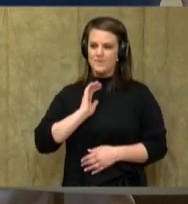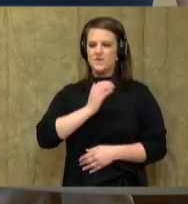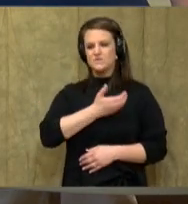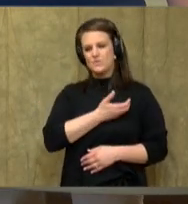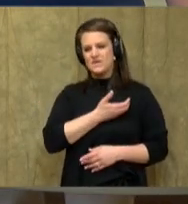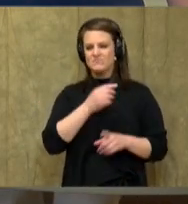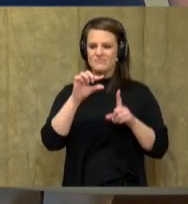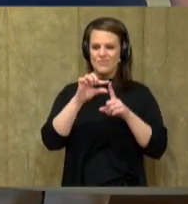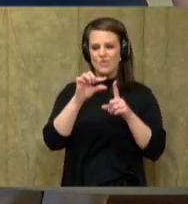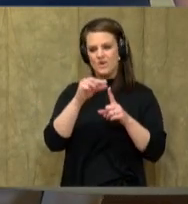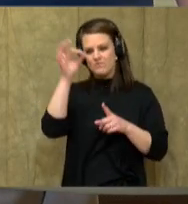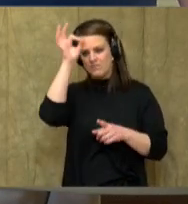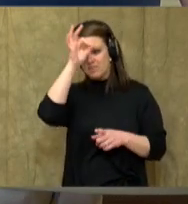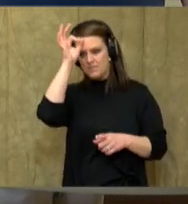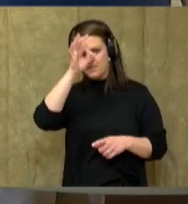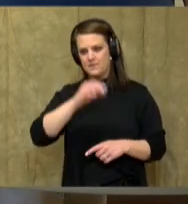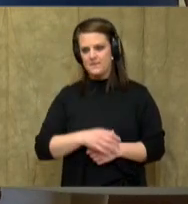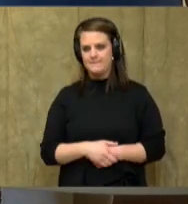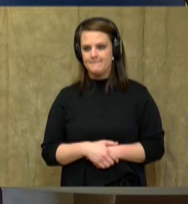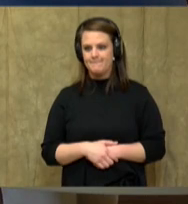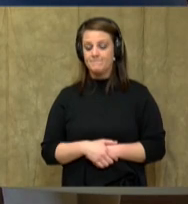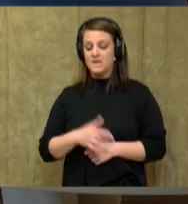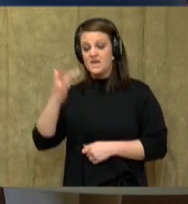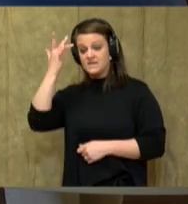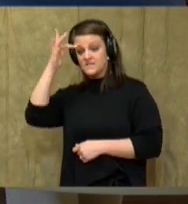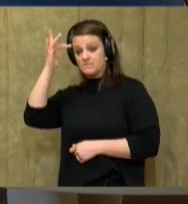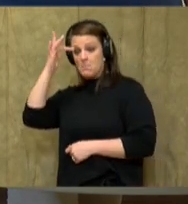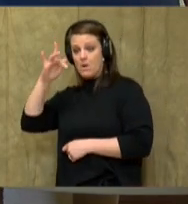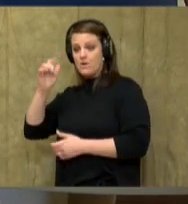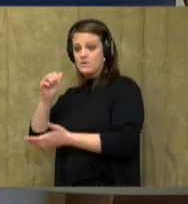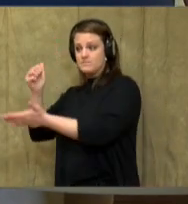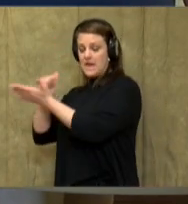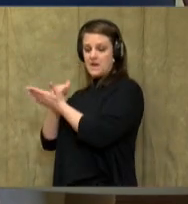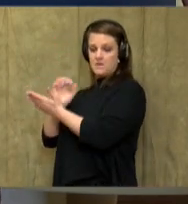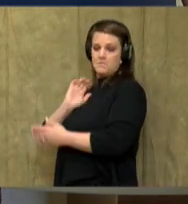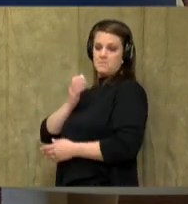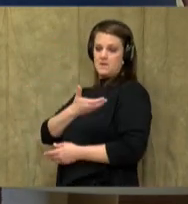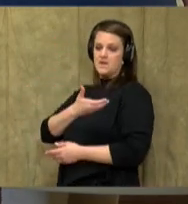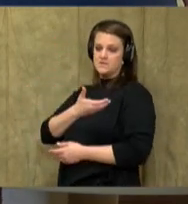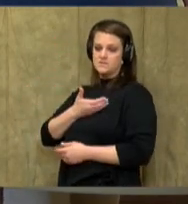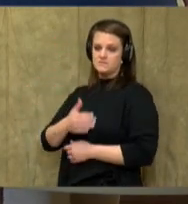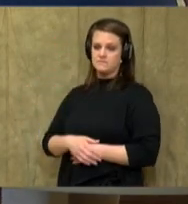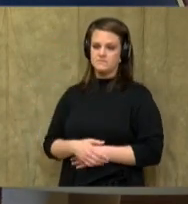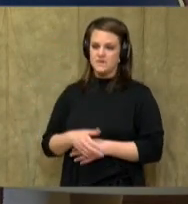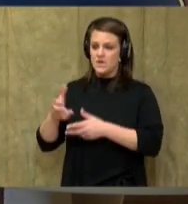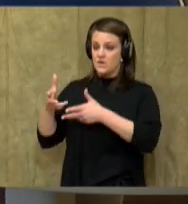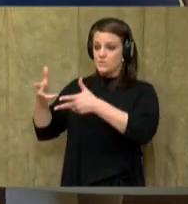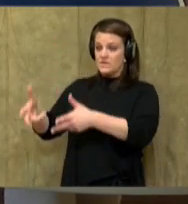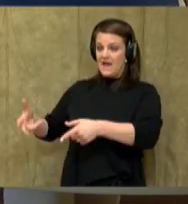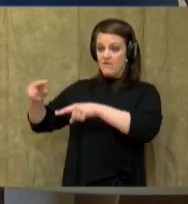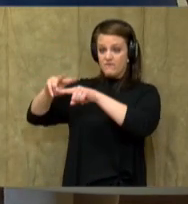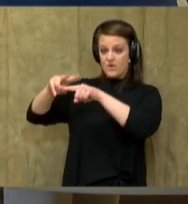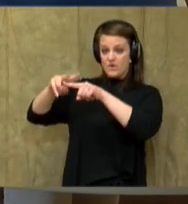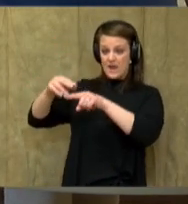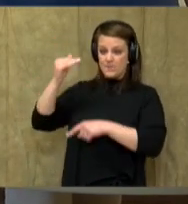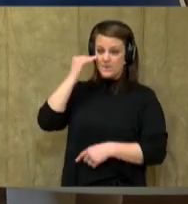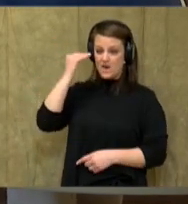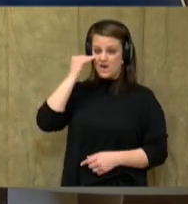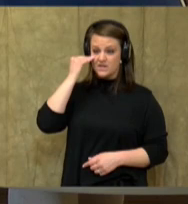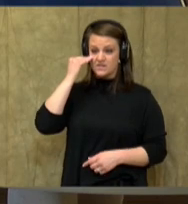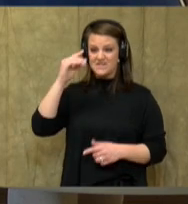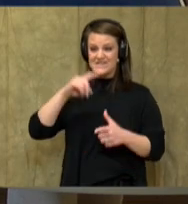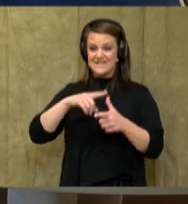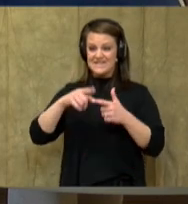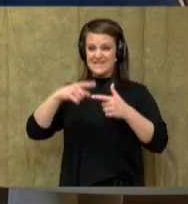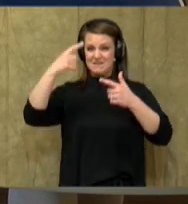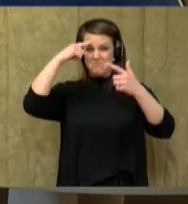understand the word. So, that was very smart, in my opinion, of the author. Because without vocabulary knowledge, then it can